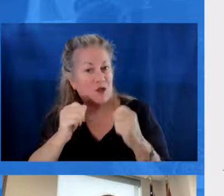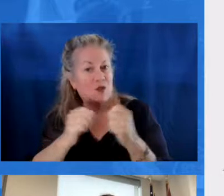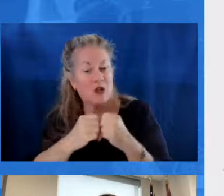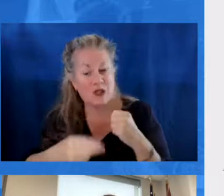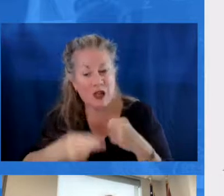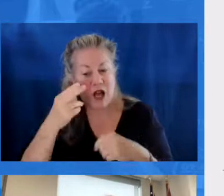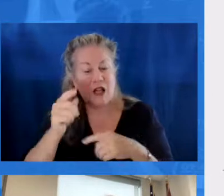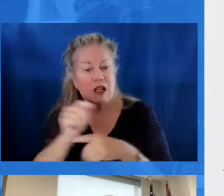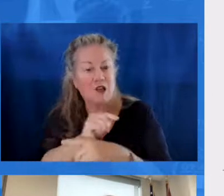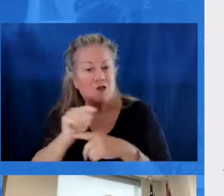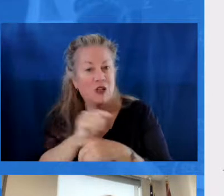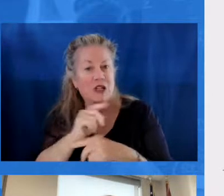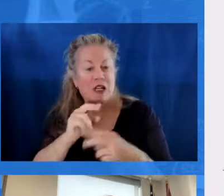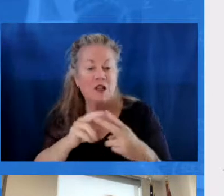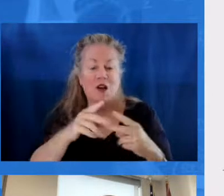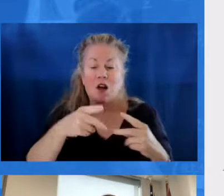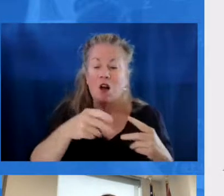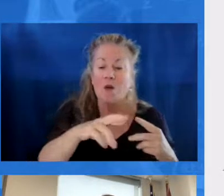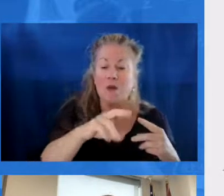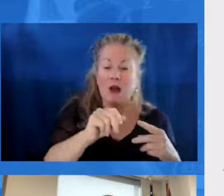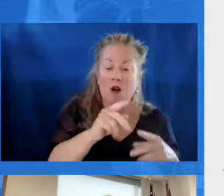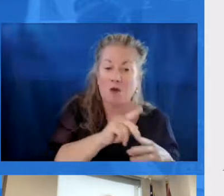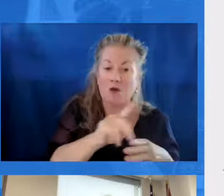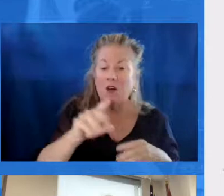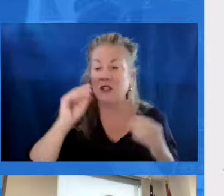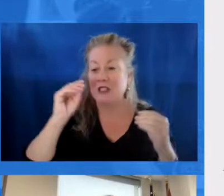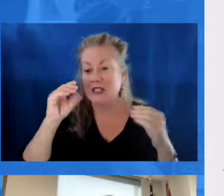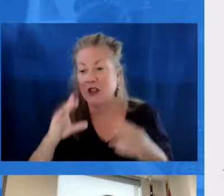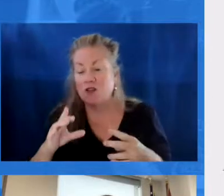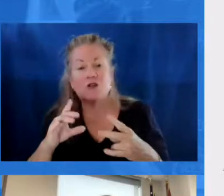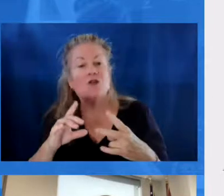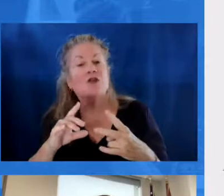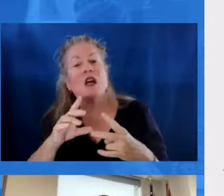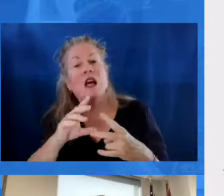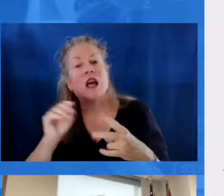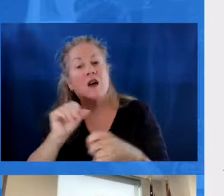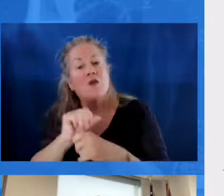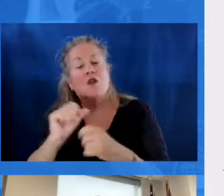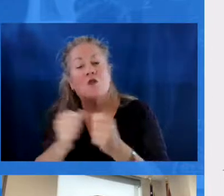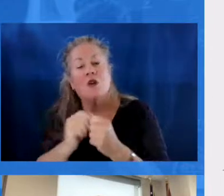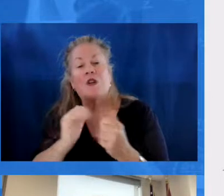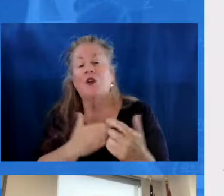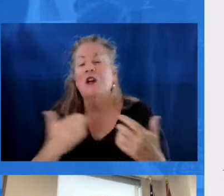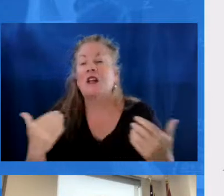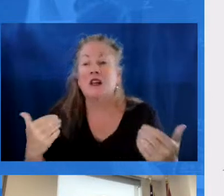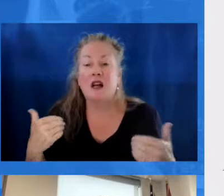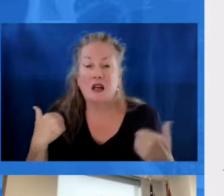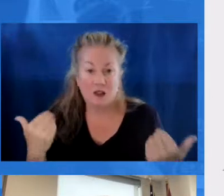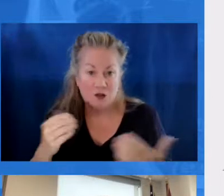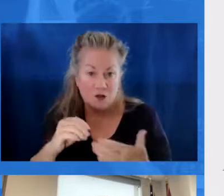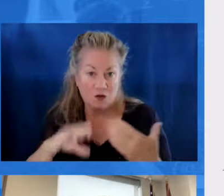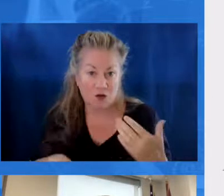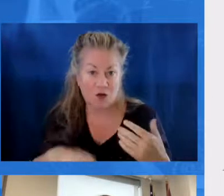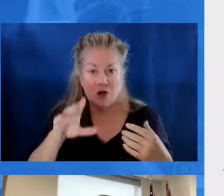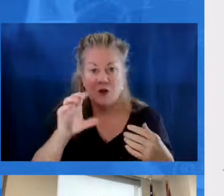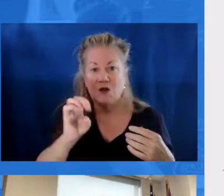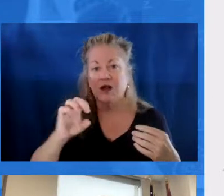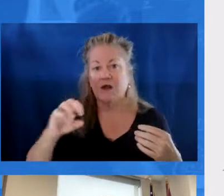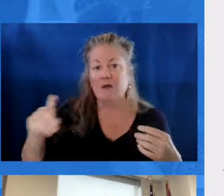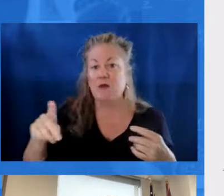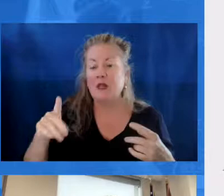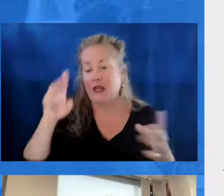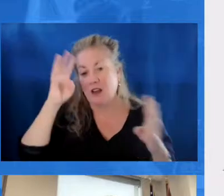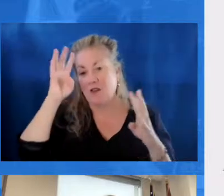experience with highly trained, either paraprofessionals, highly trained teachers, and really work with our youngest students. We have